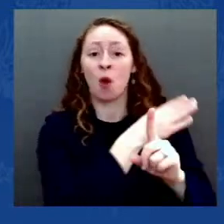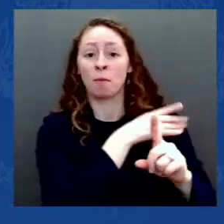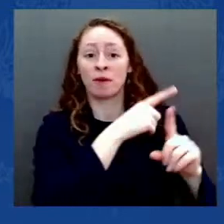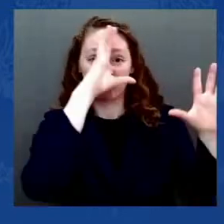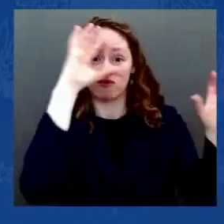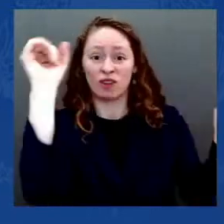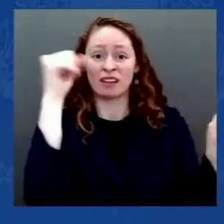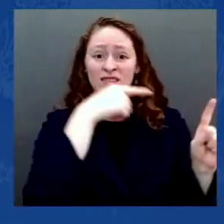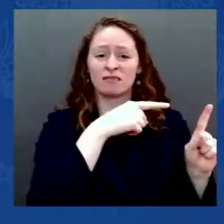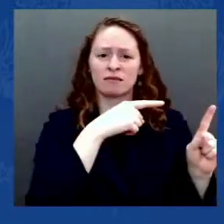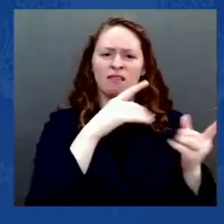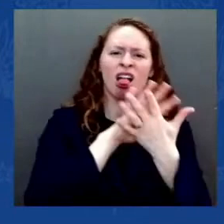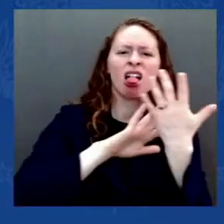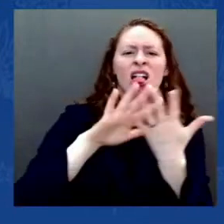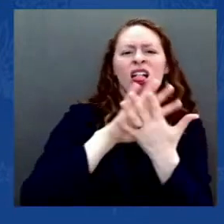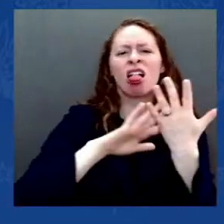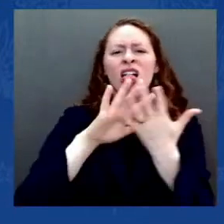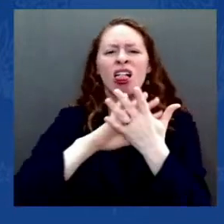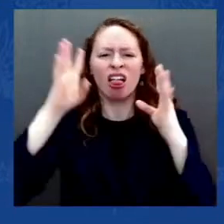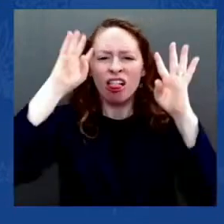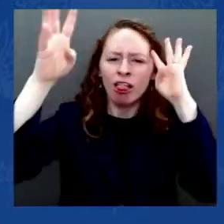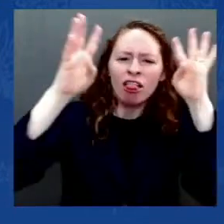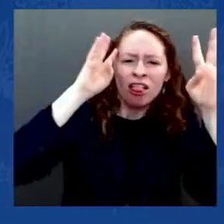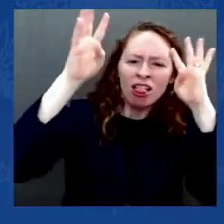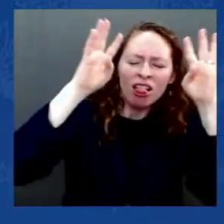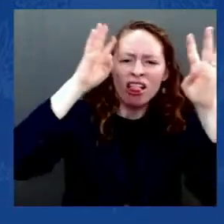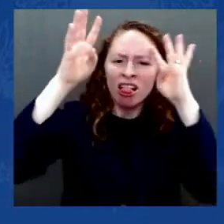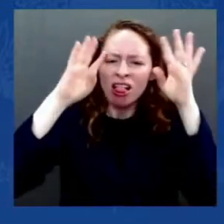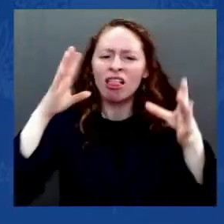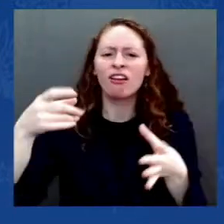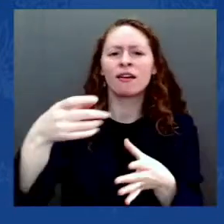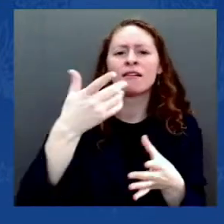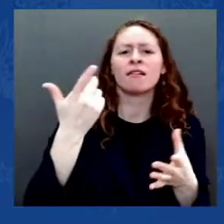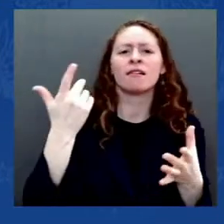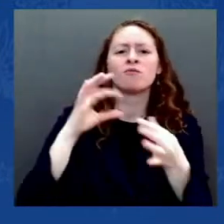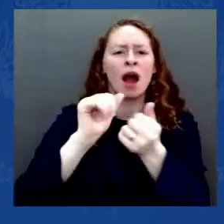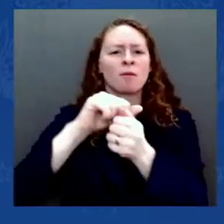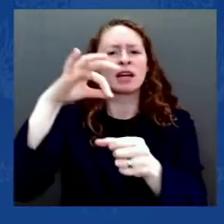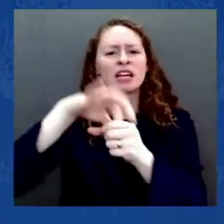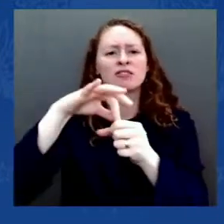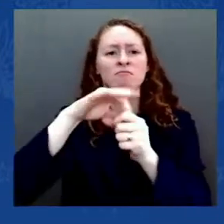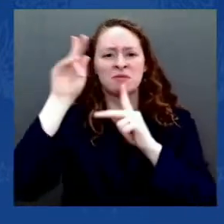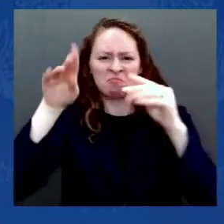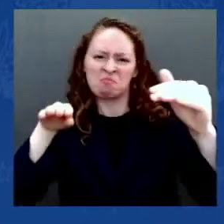not be further away from the core American values.